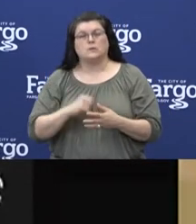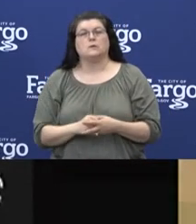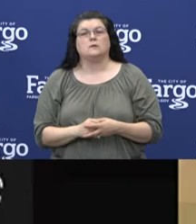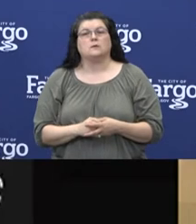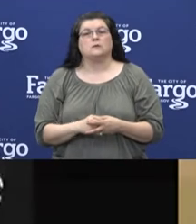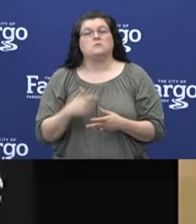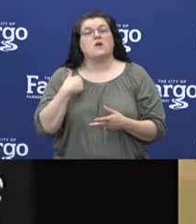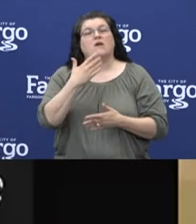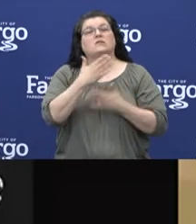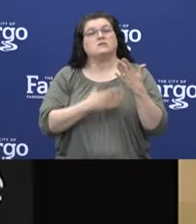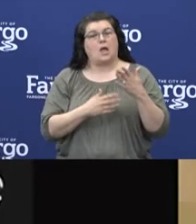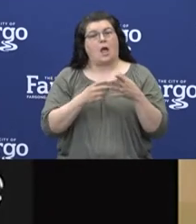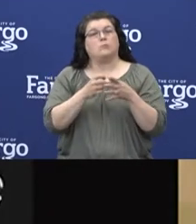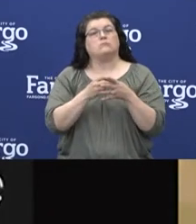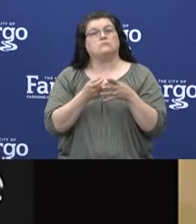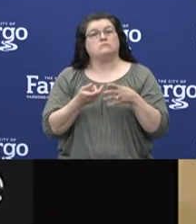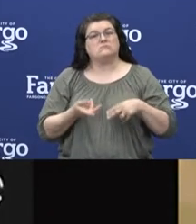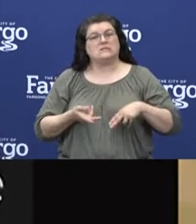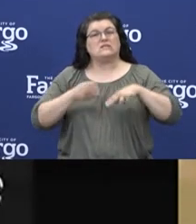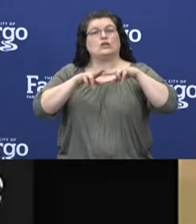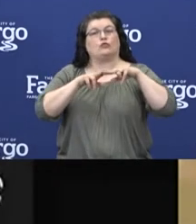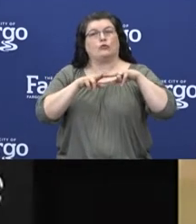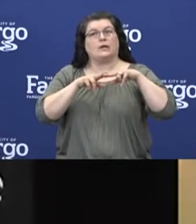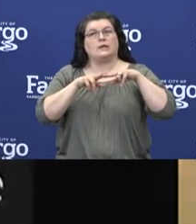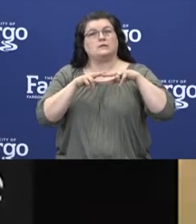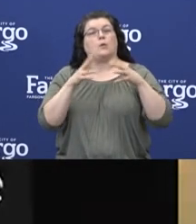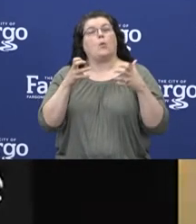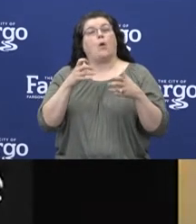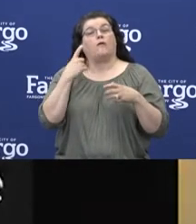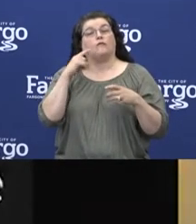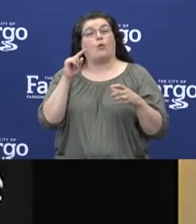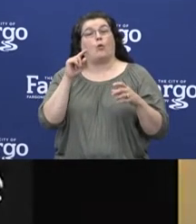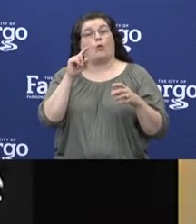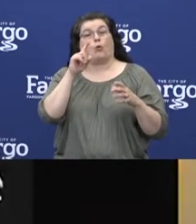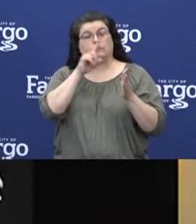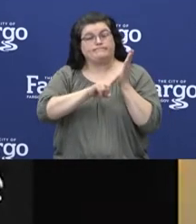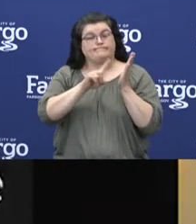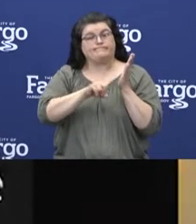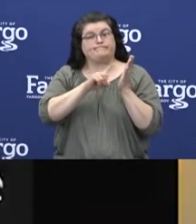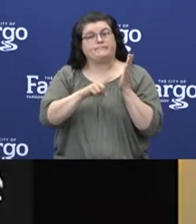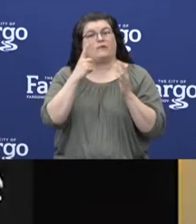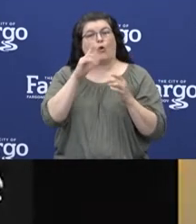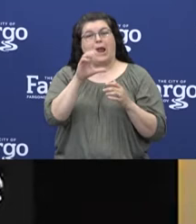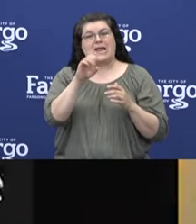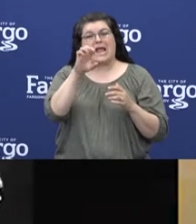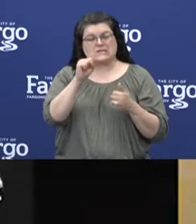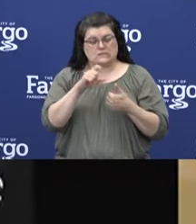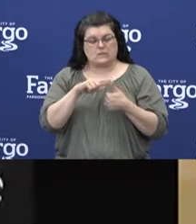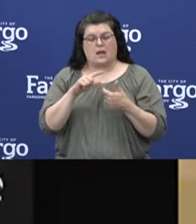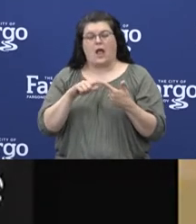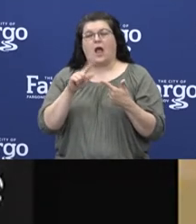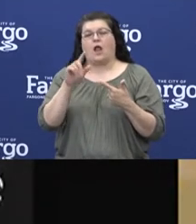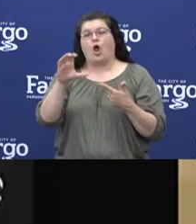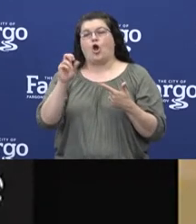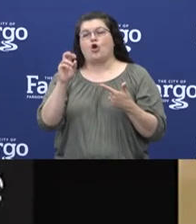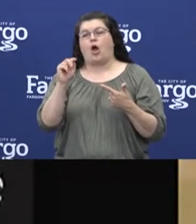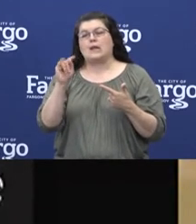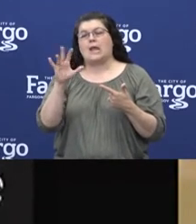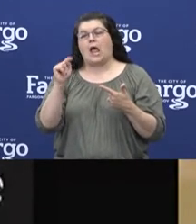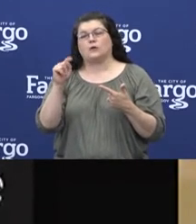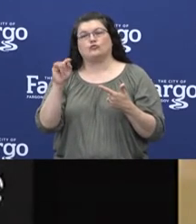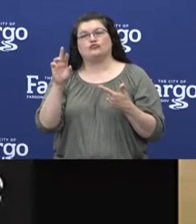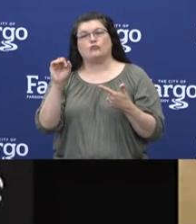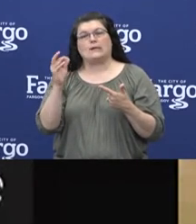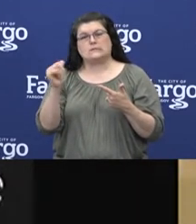to provide case investigation and contact tracing to assist the Minnesota Department of